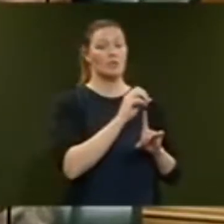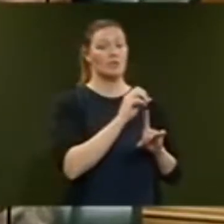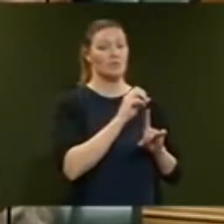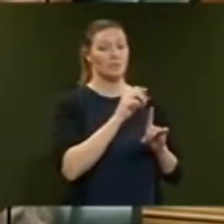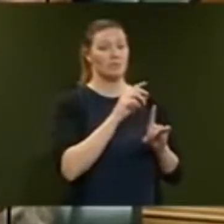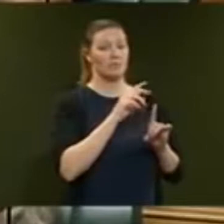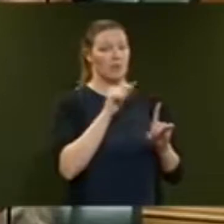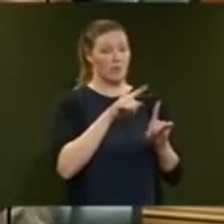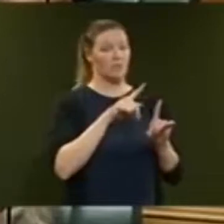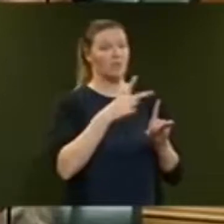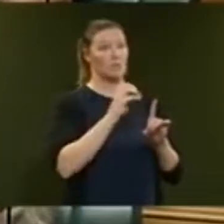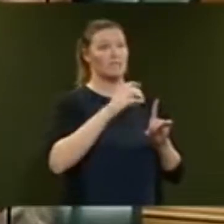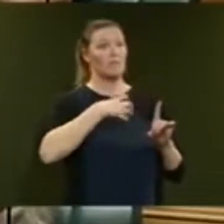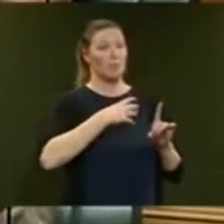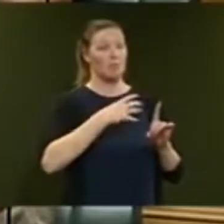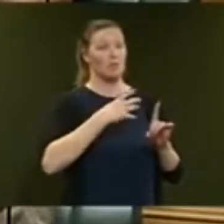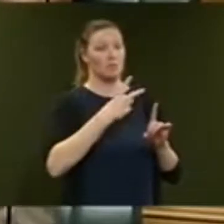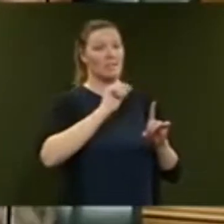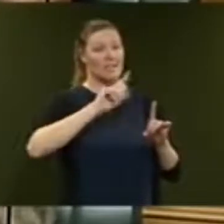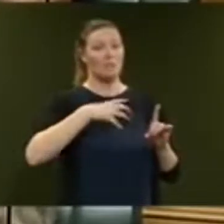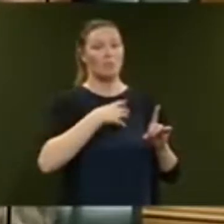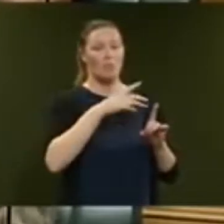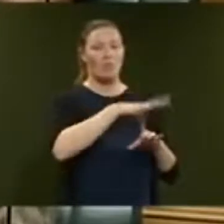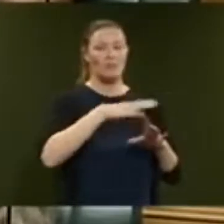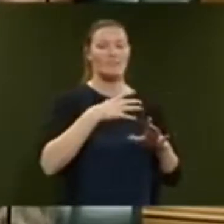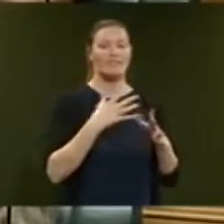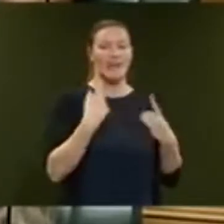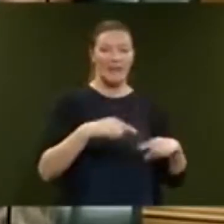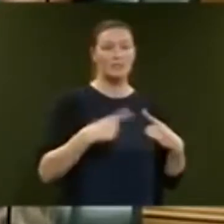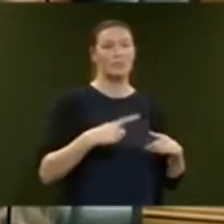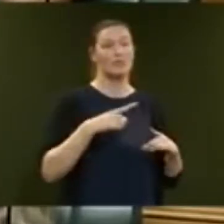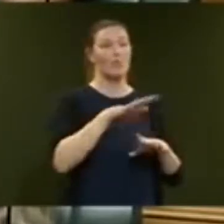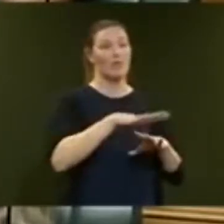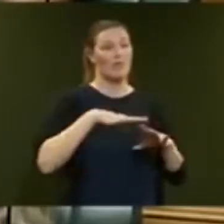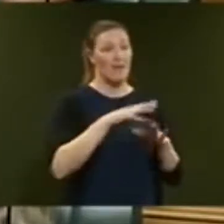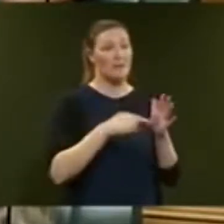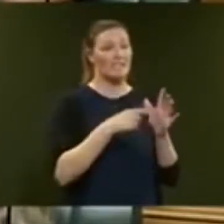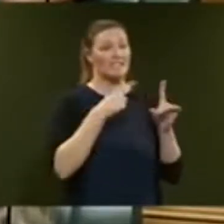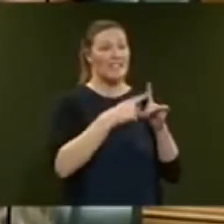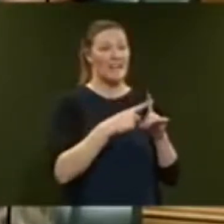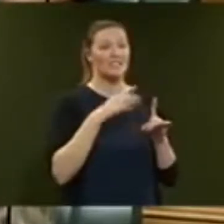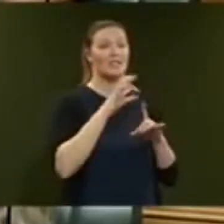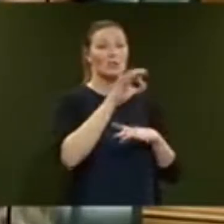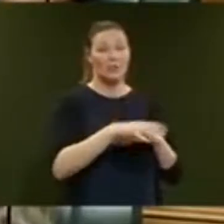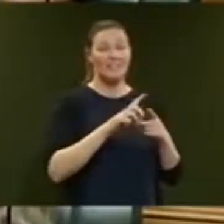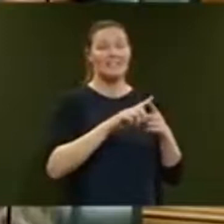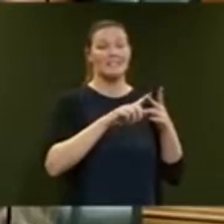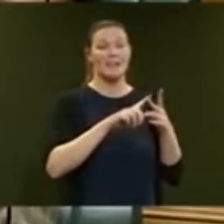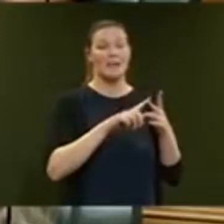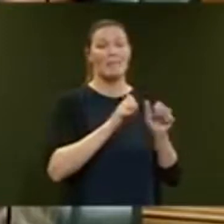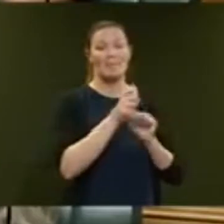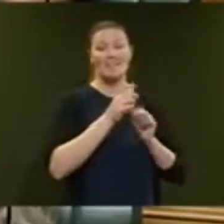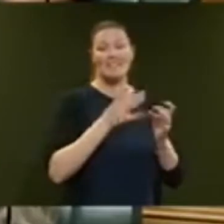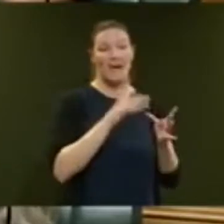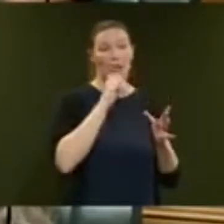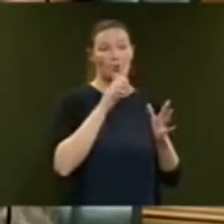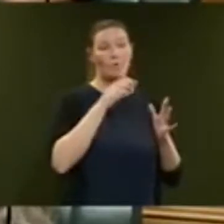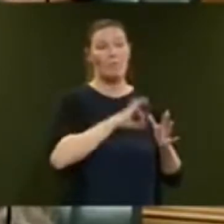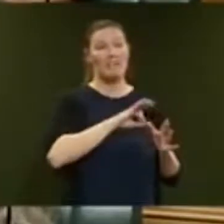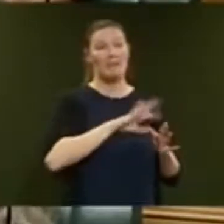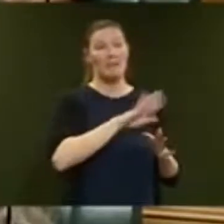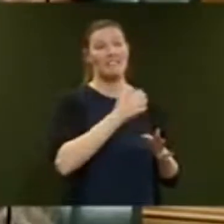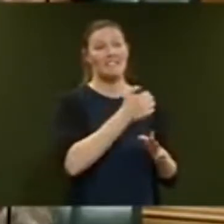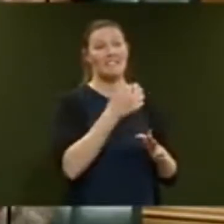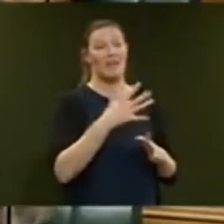families are eligible for working for Families Tax Credits. Our Best Start Tax Credits are expected to benefit around 65